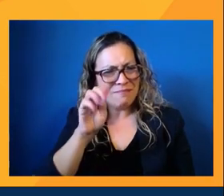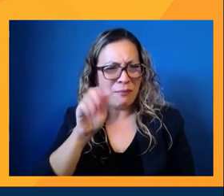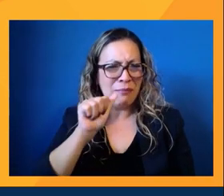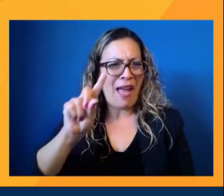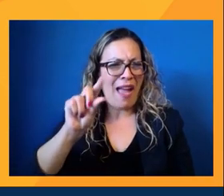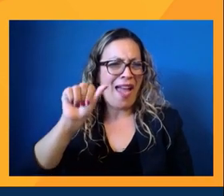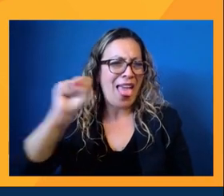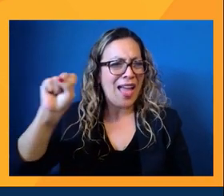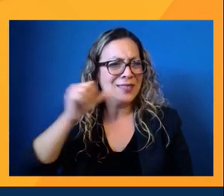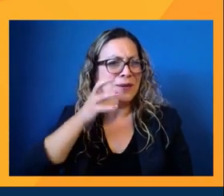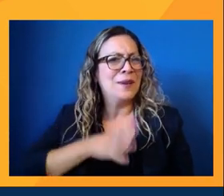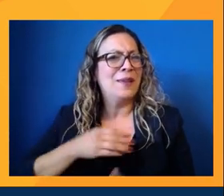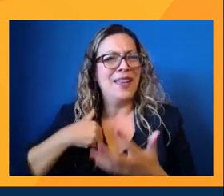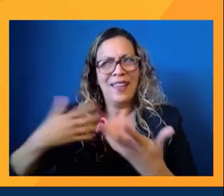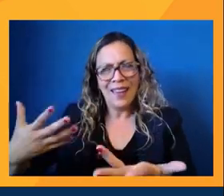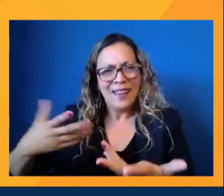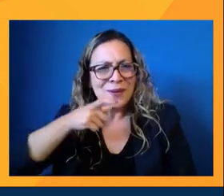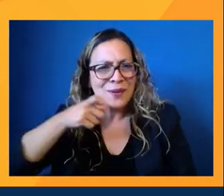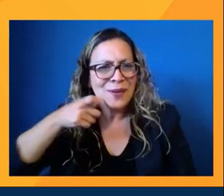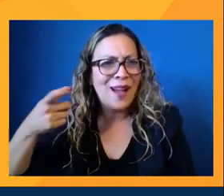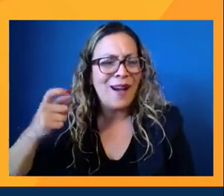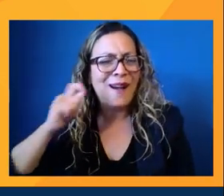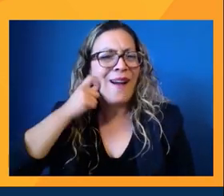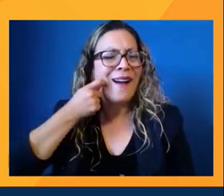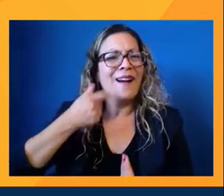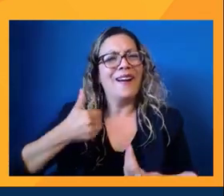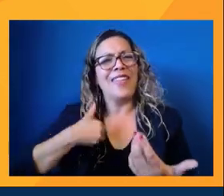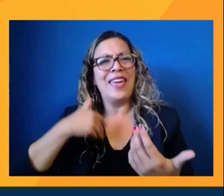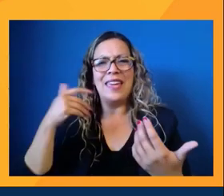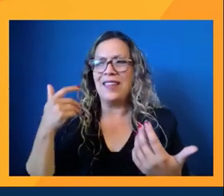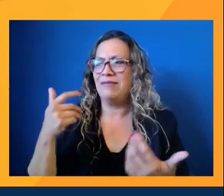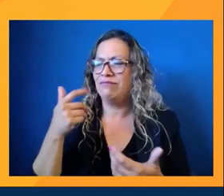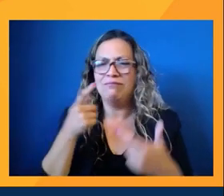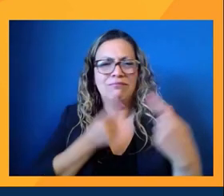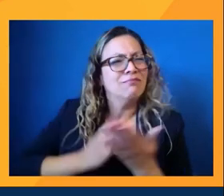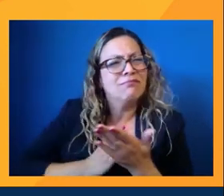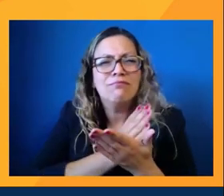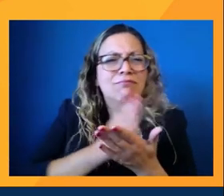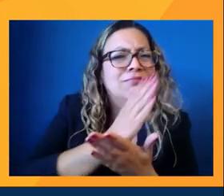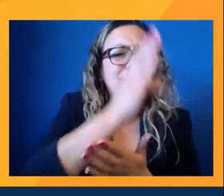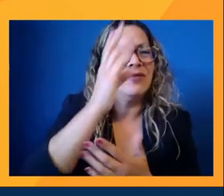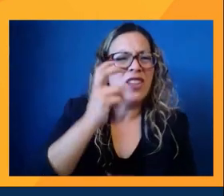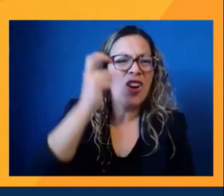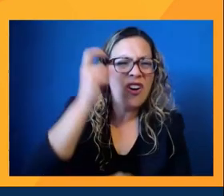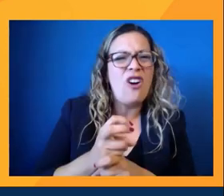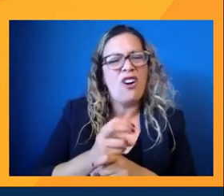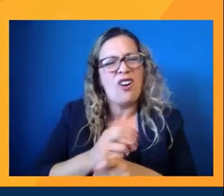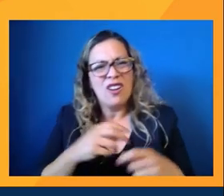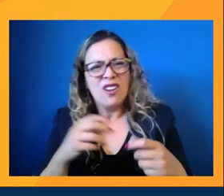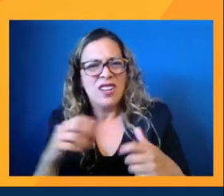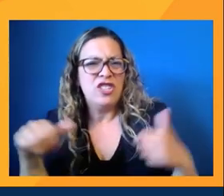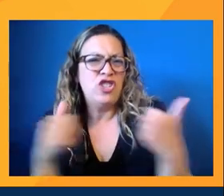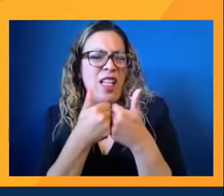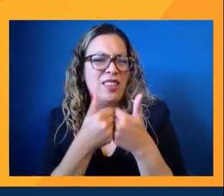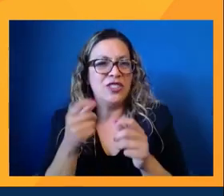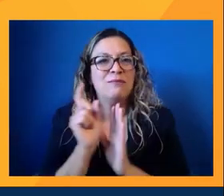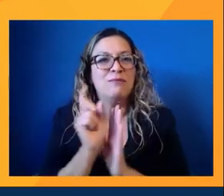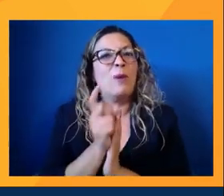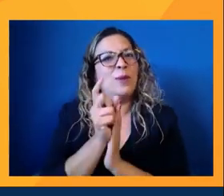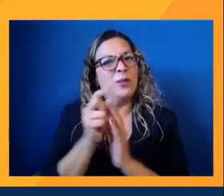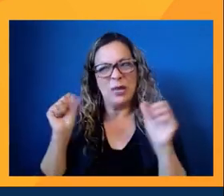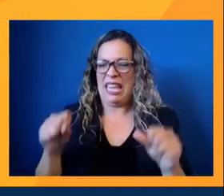who they are, you know, dealing with like difficult circumstances. It's like we can do it. It's, you know, seeing each other